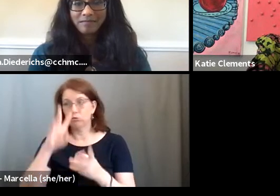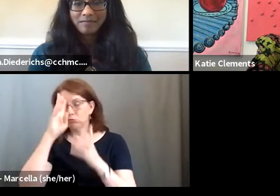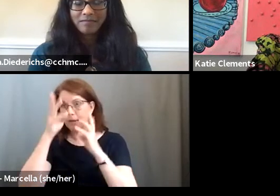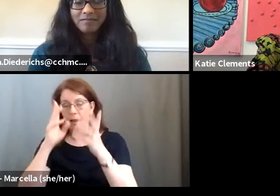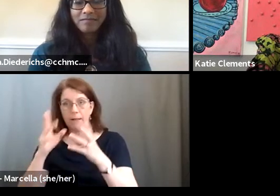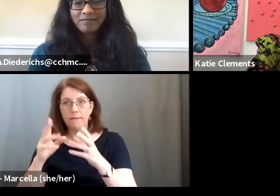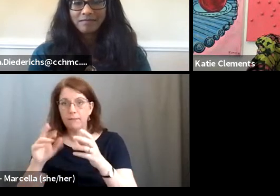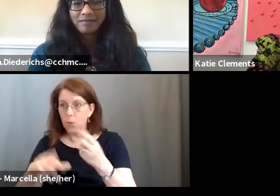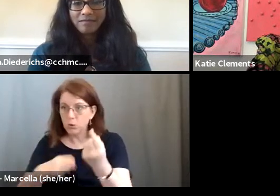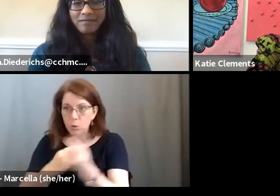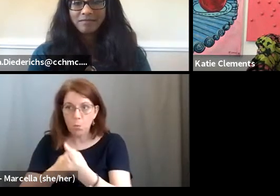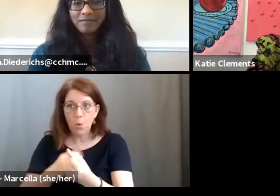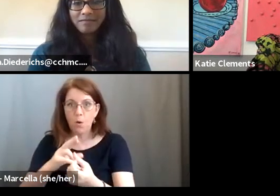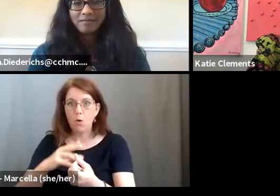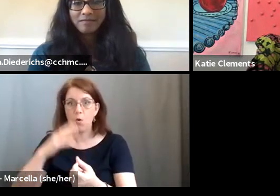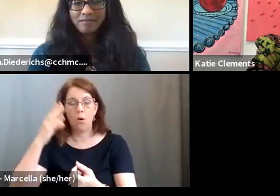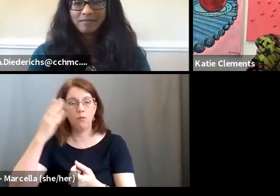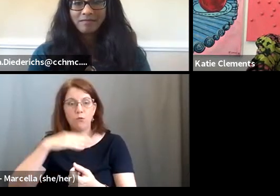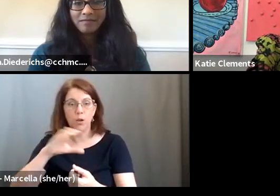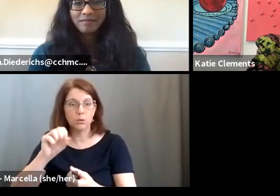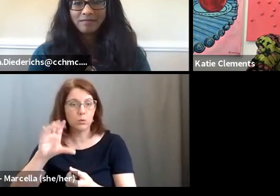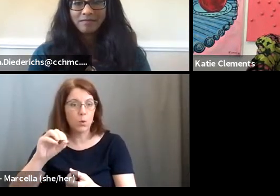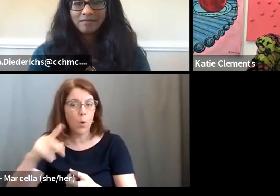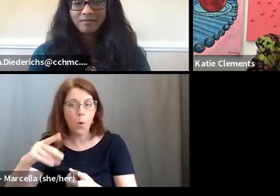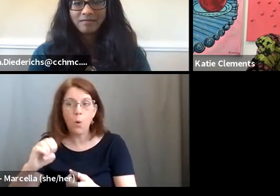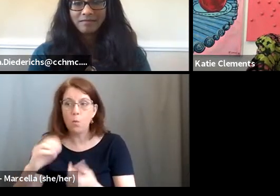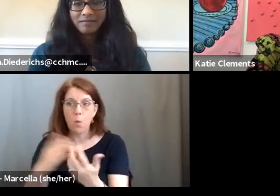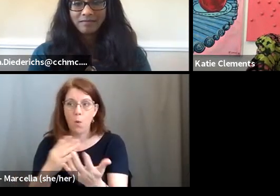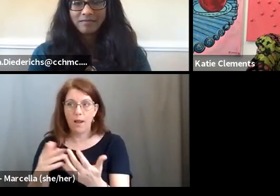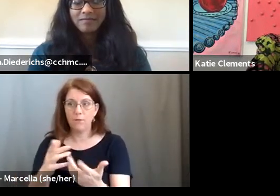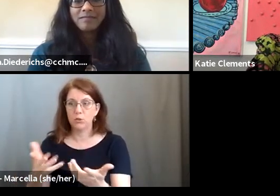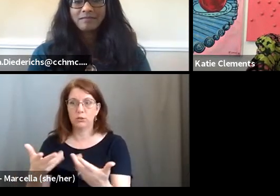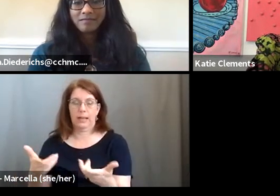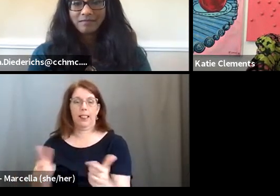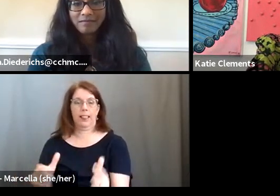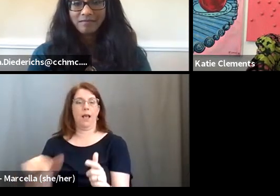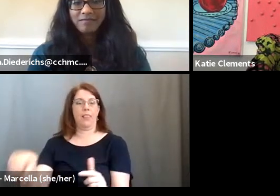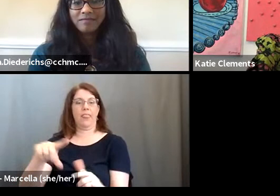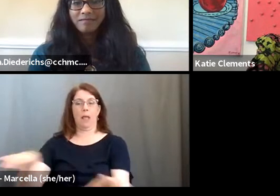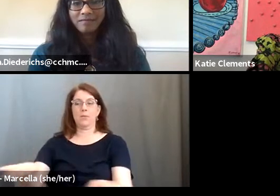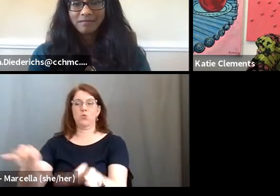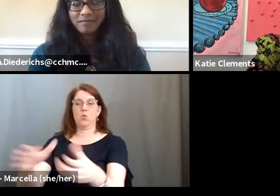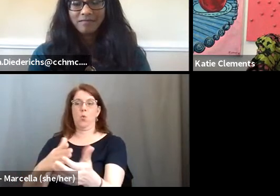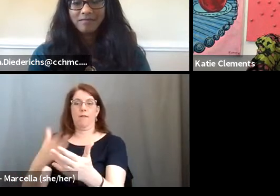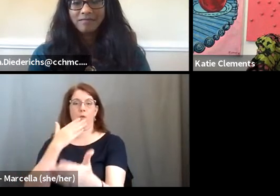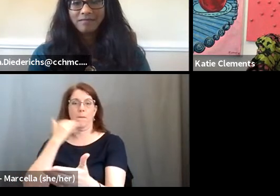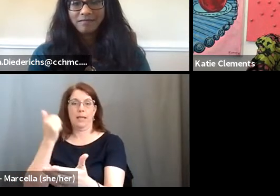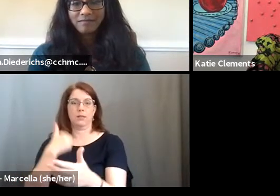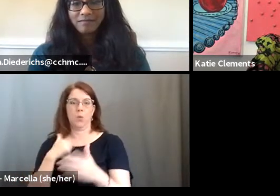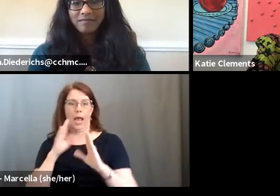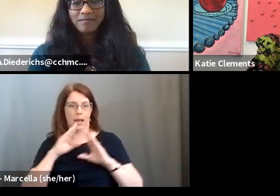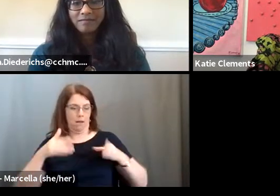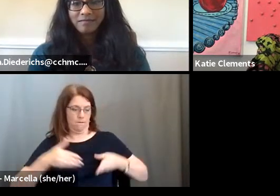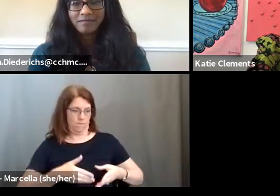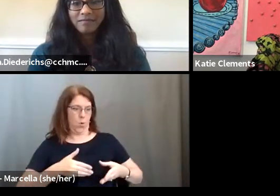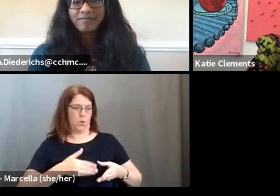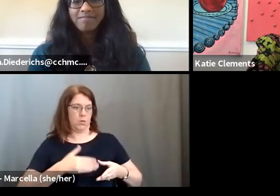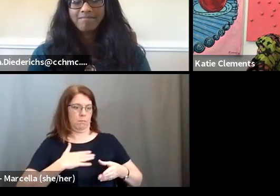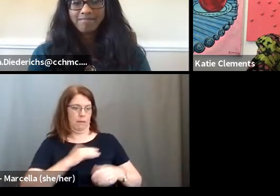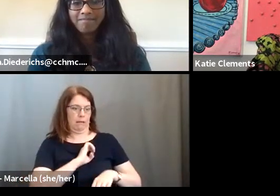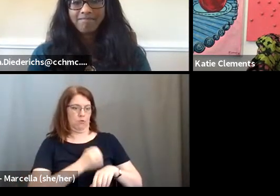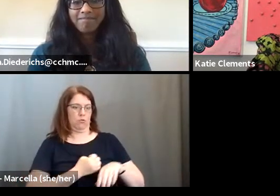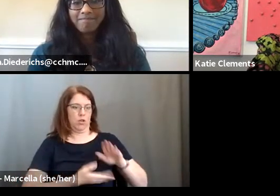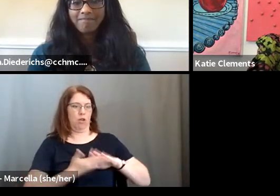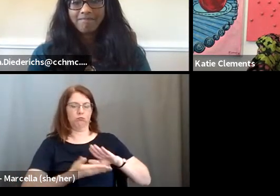support in general, um, to, to really do what they do best so that, you know, I can really focus my energy on running the business. So